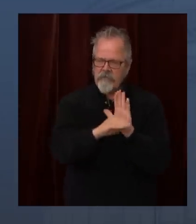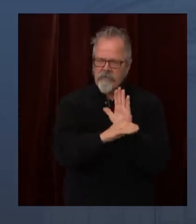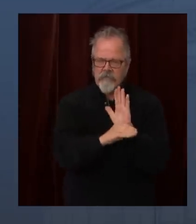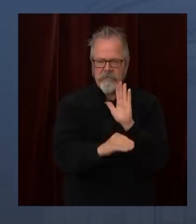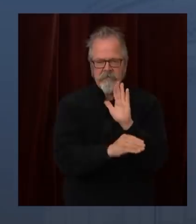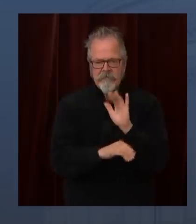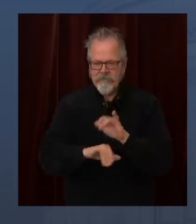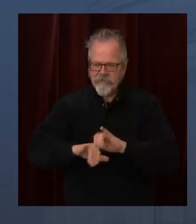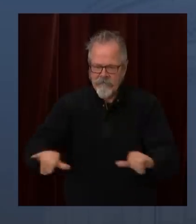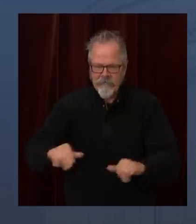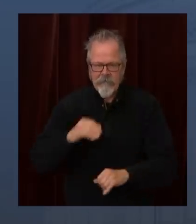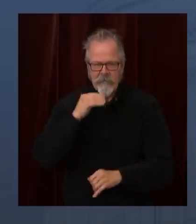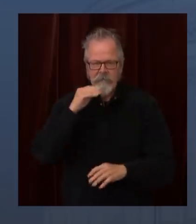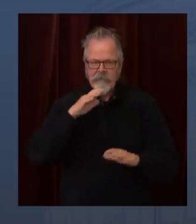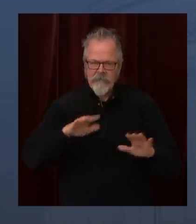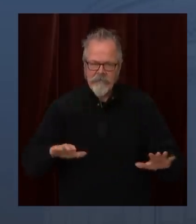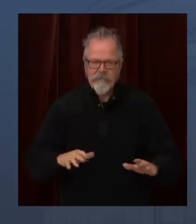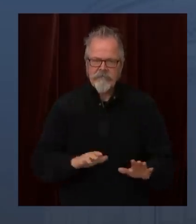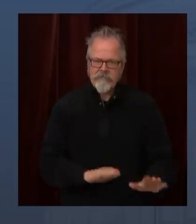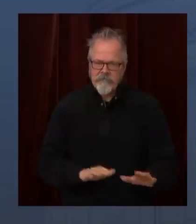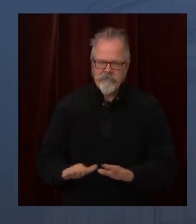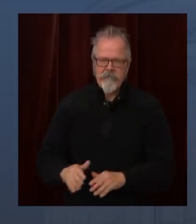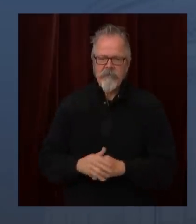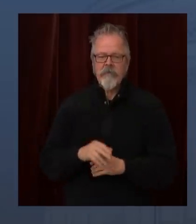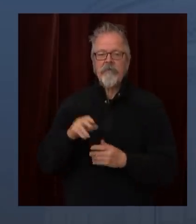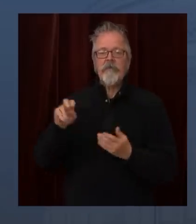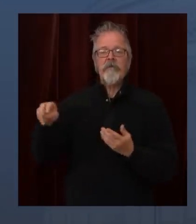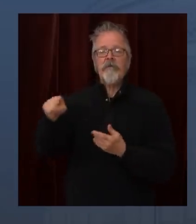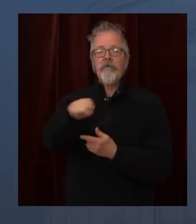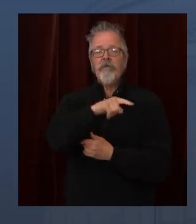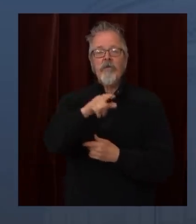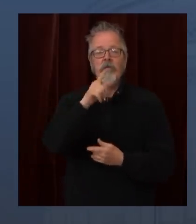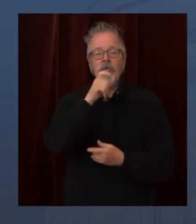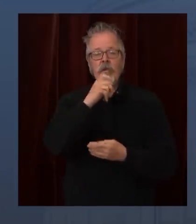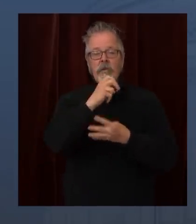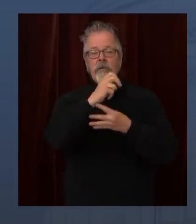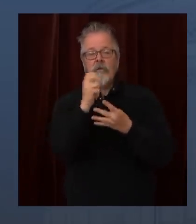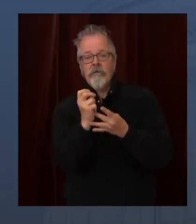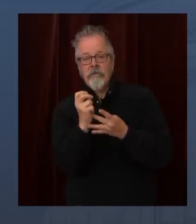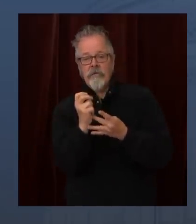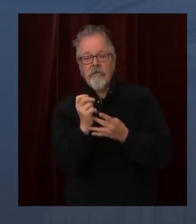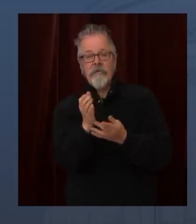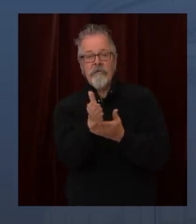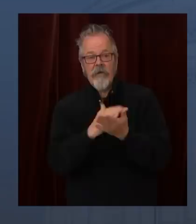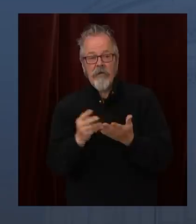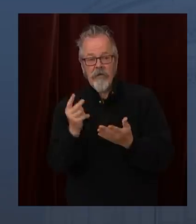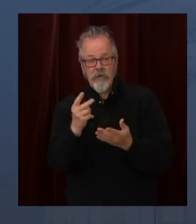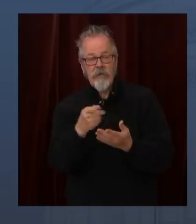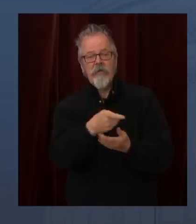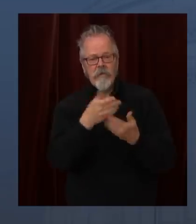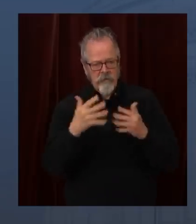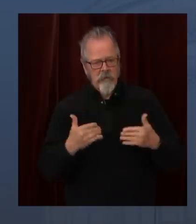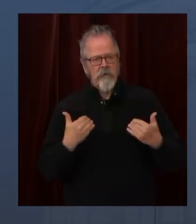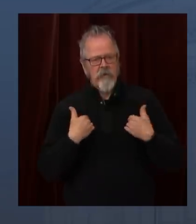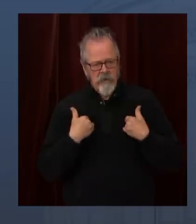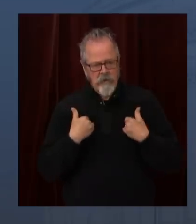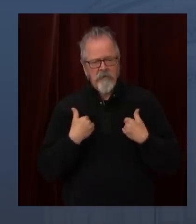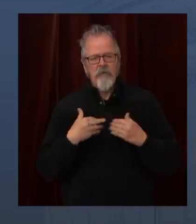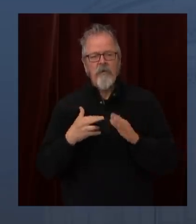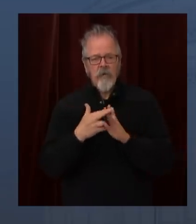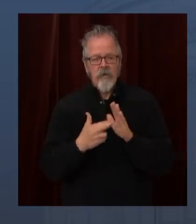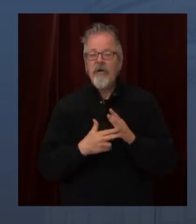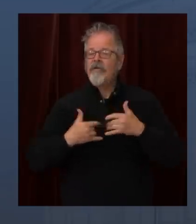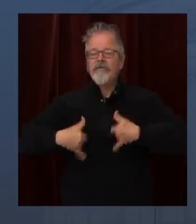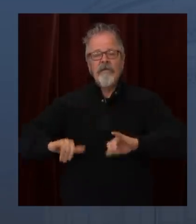important. These need to be followed so we can save more lives, obviously. And if the local leaders are ready to